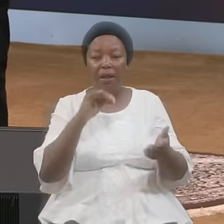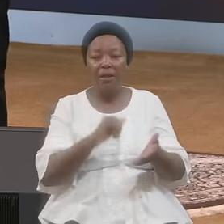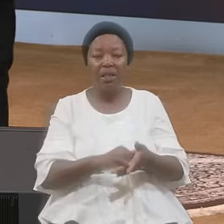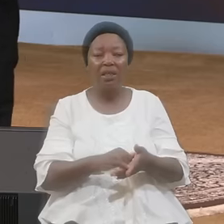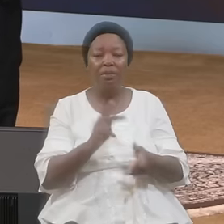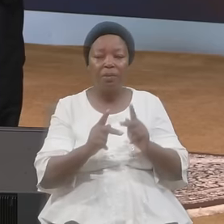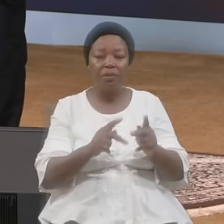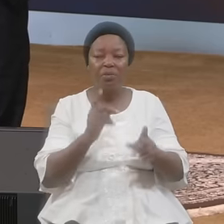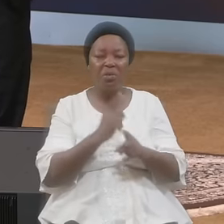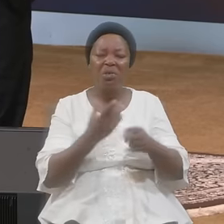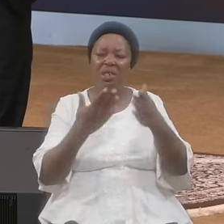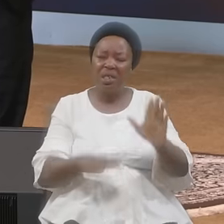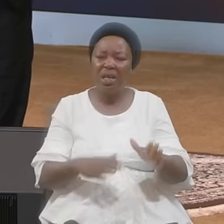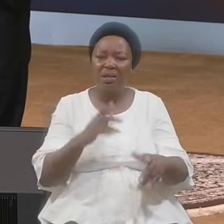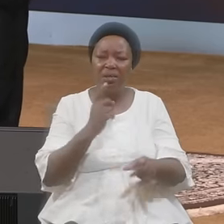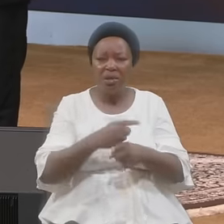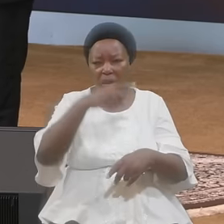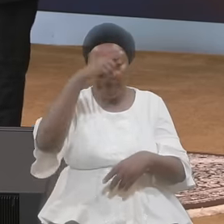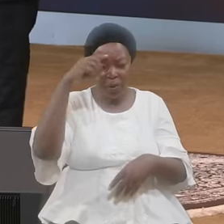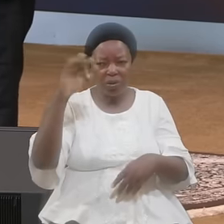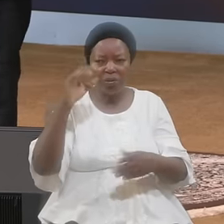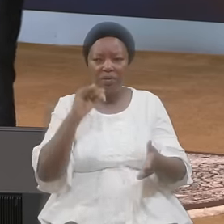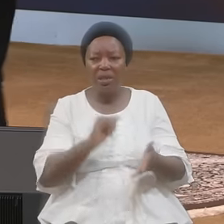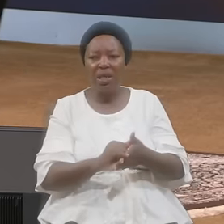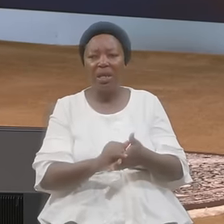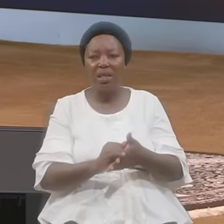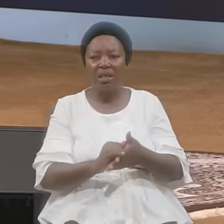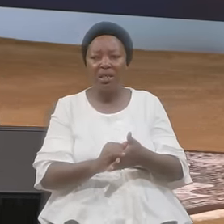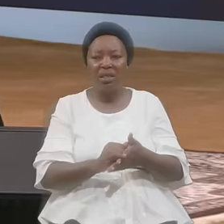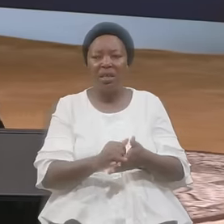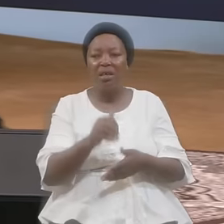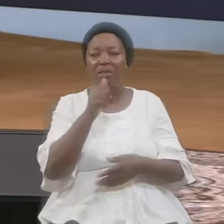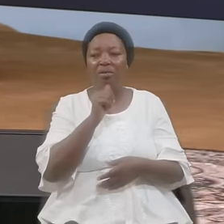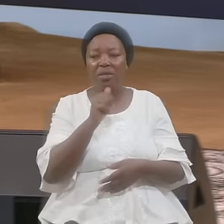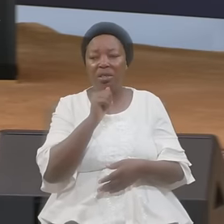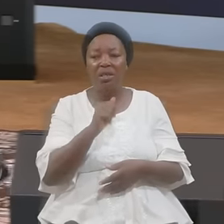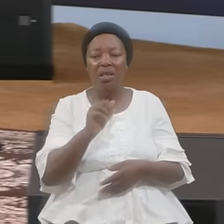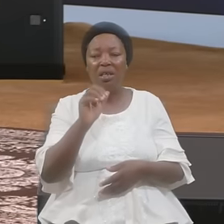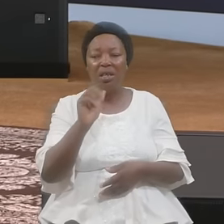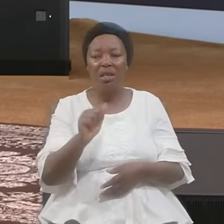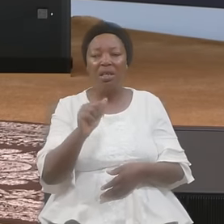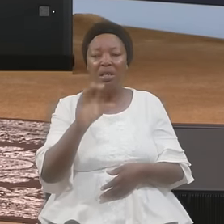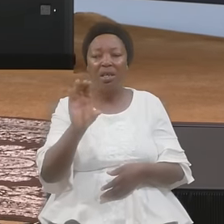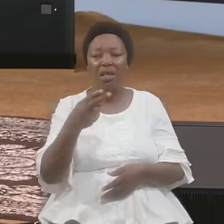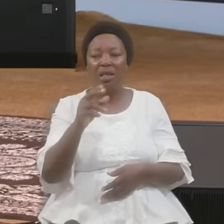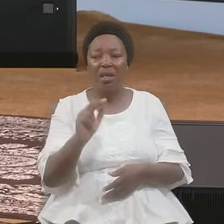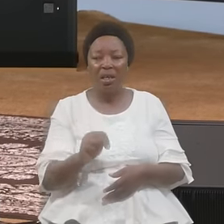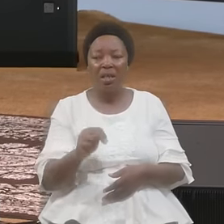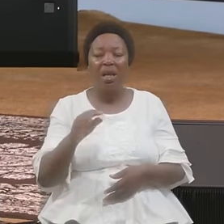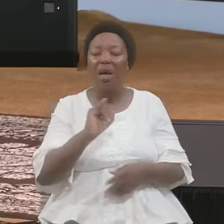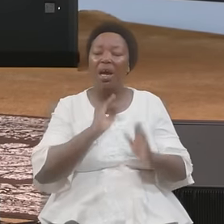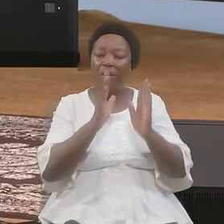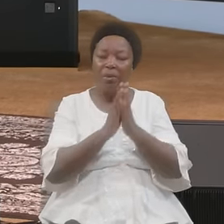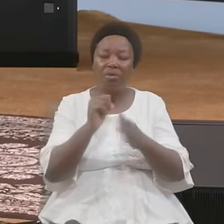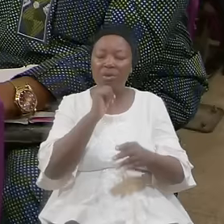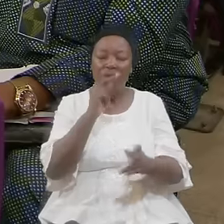Die Just Because Of That Concealed Acre I Pray Will Not Conceal